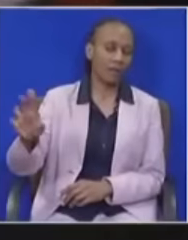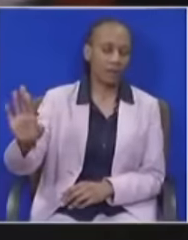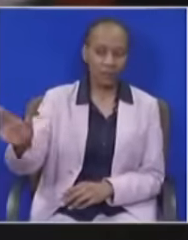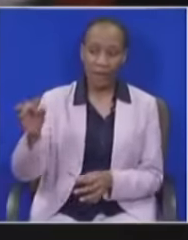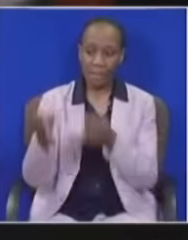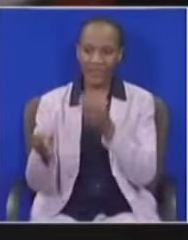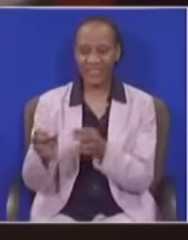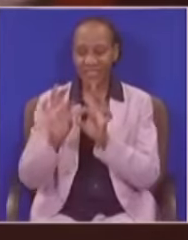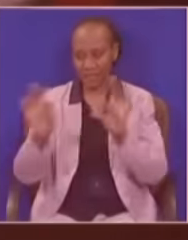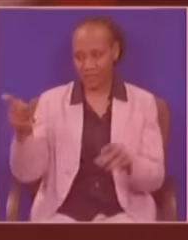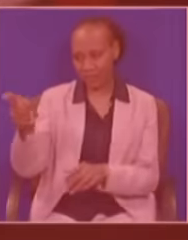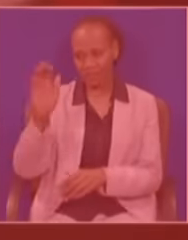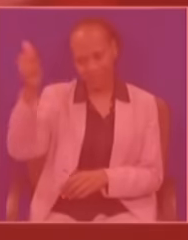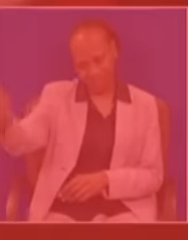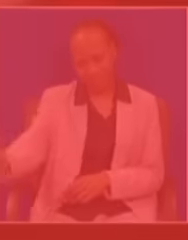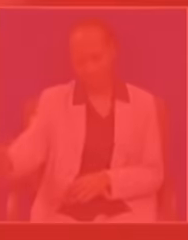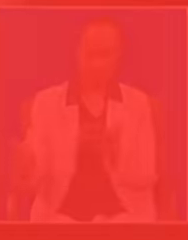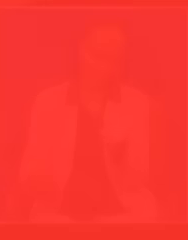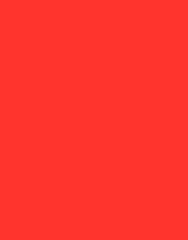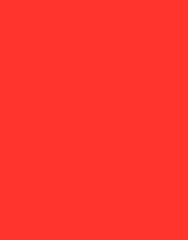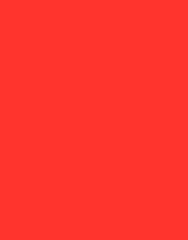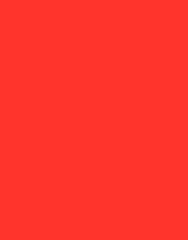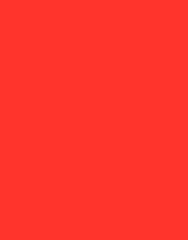statement, Honorable Member. Take your seat. Proceed.